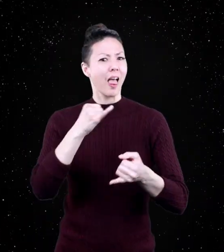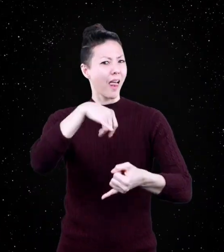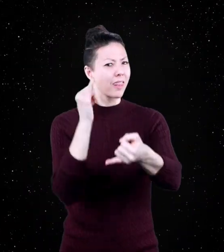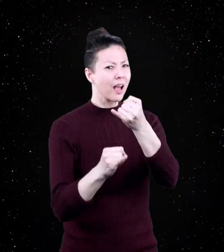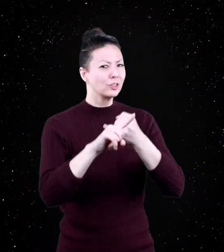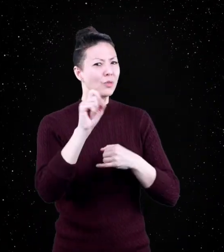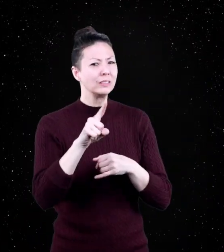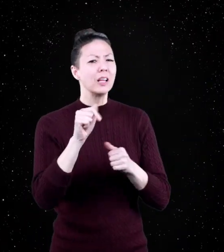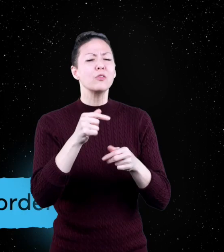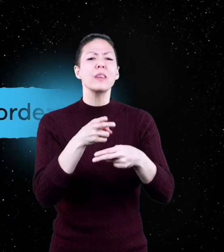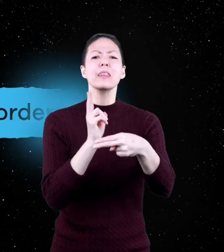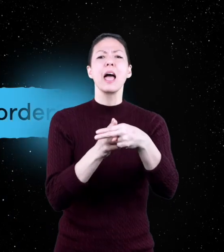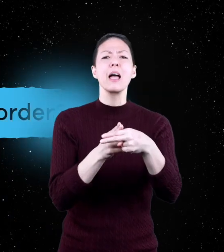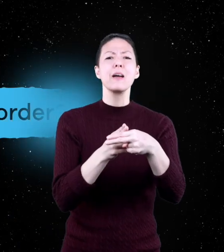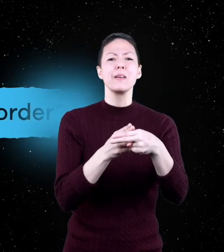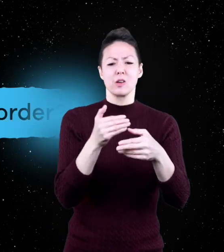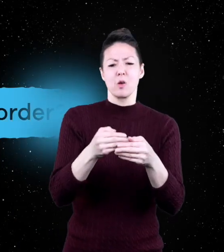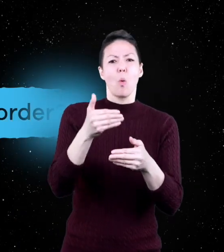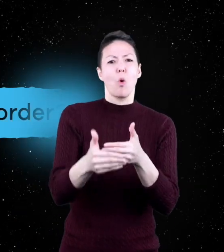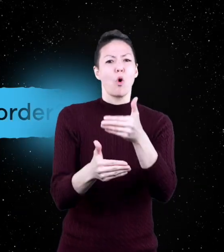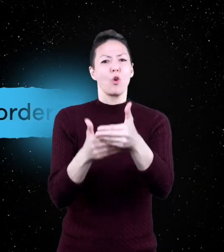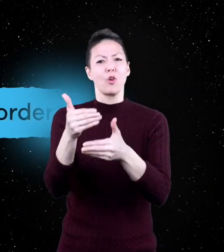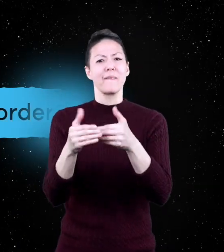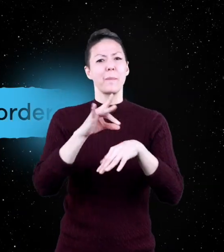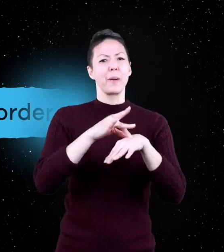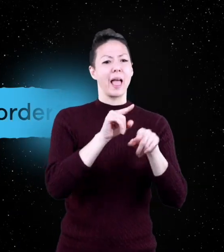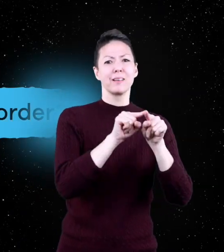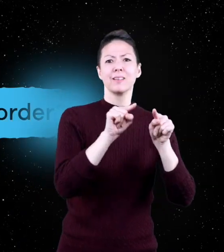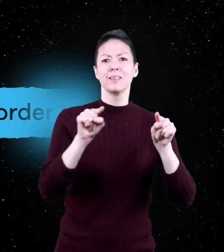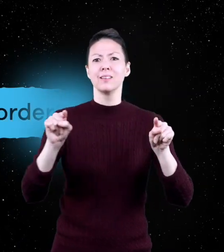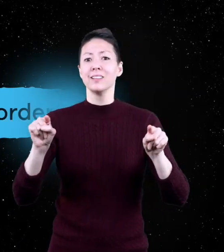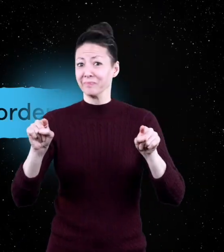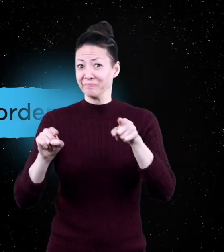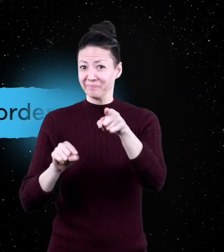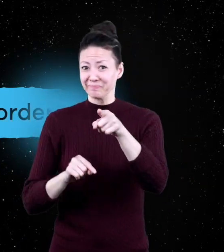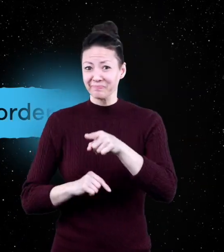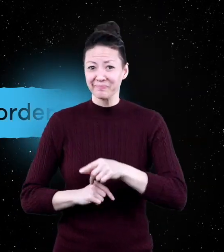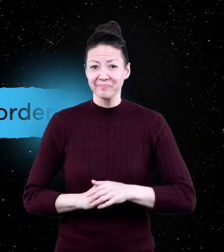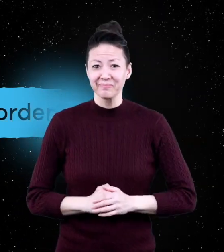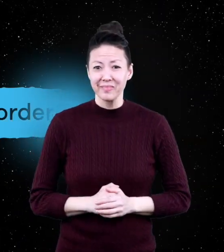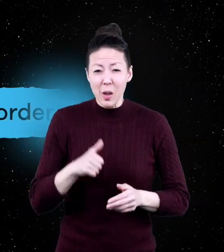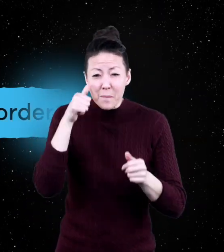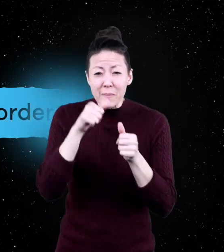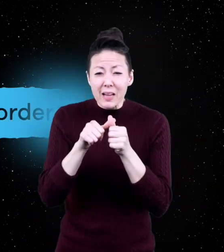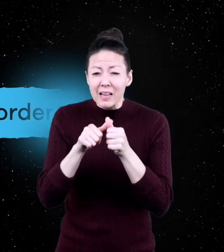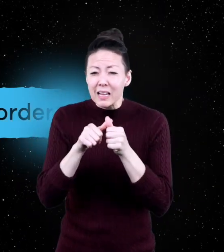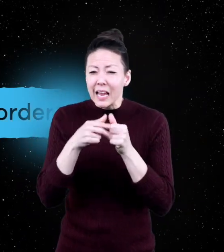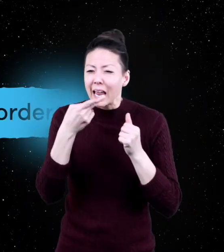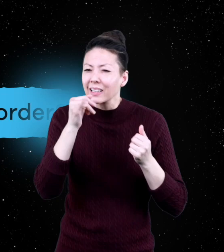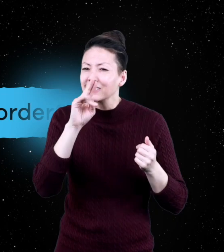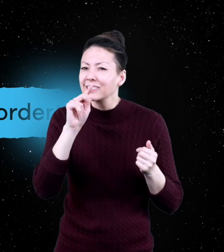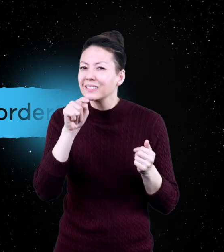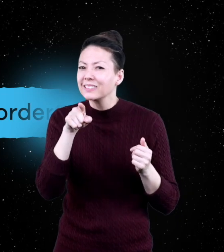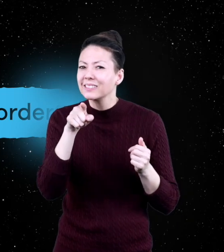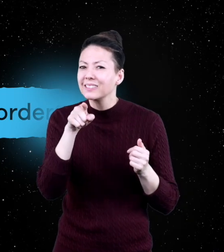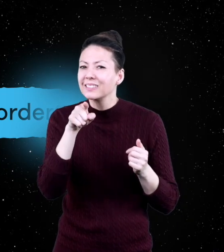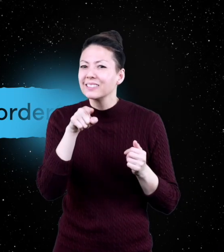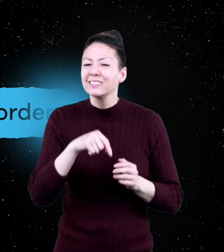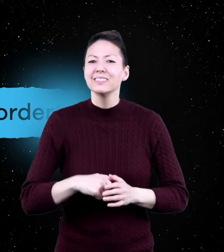Last question. Can you name all the planets in order? Remember our hint?